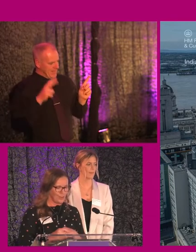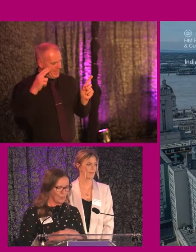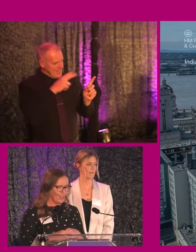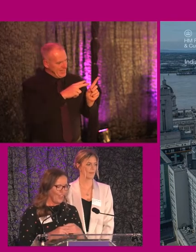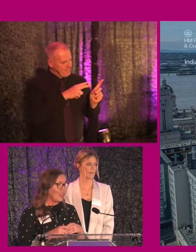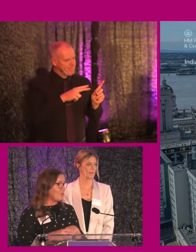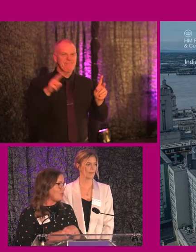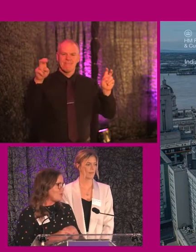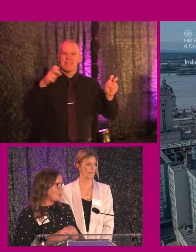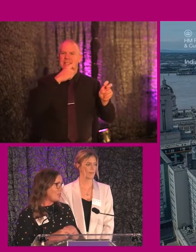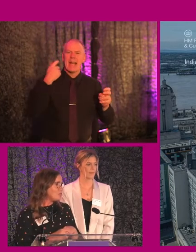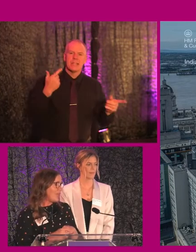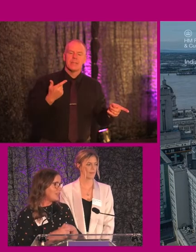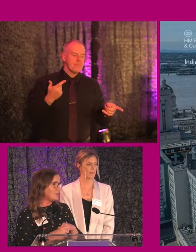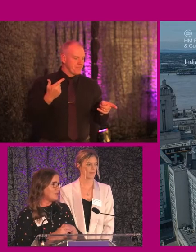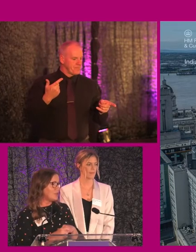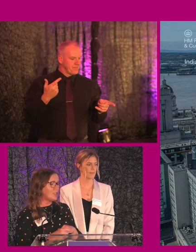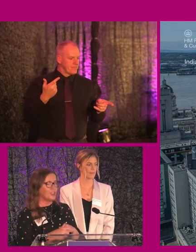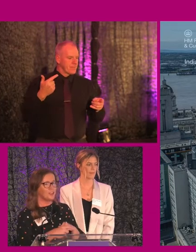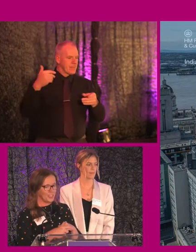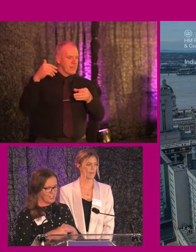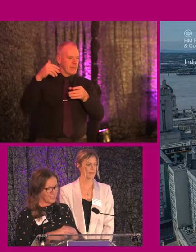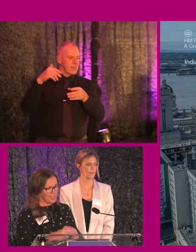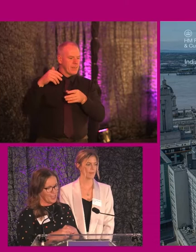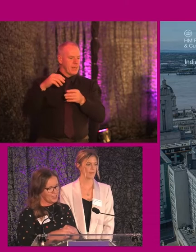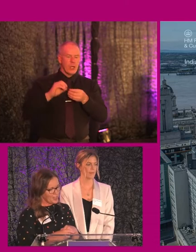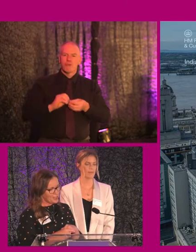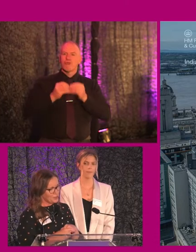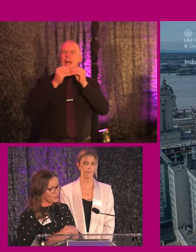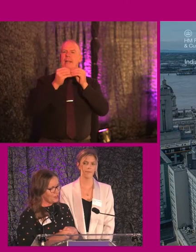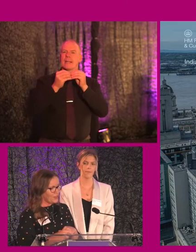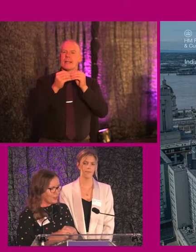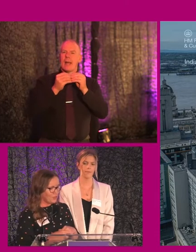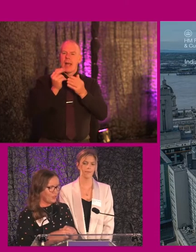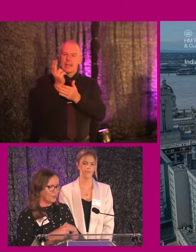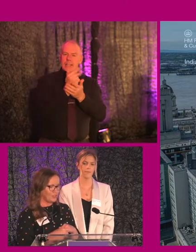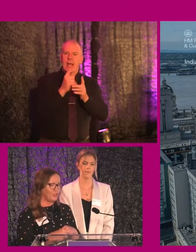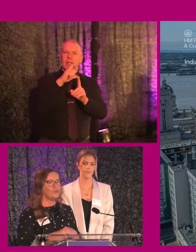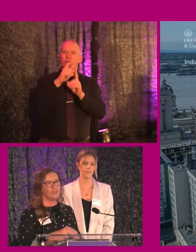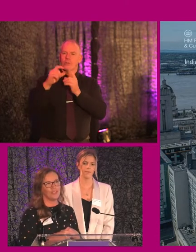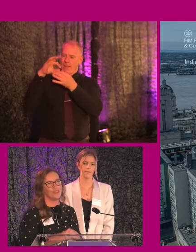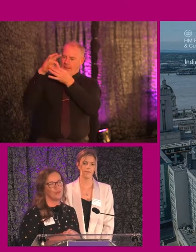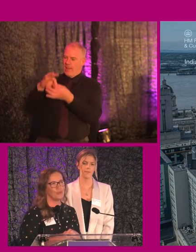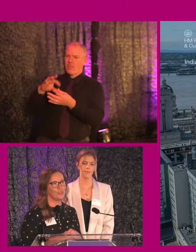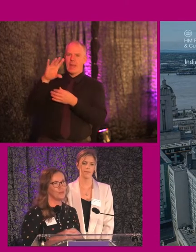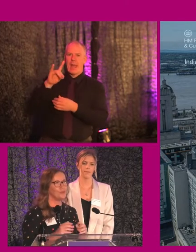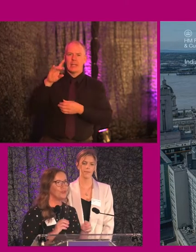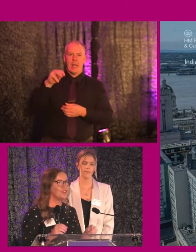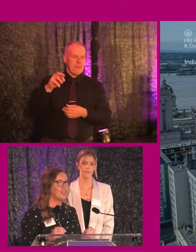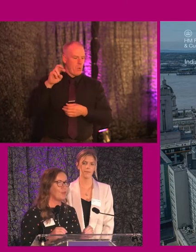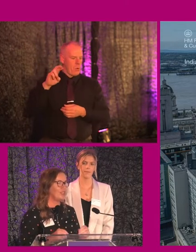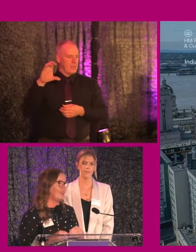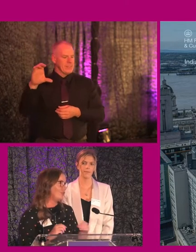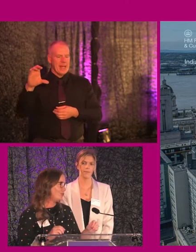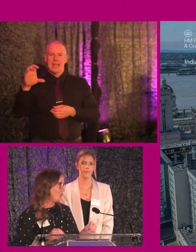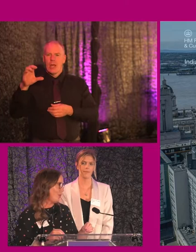on screen yet. But the title we headed was creating a design culture at the heart of HMRC's relocation programme. So short